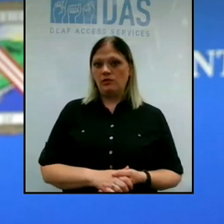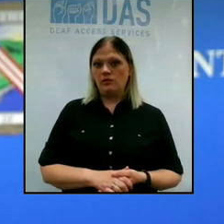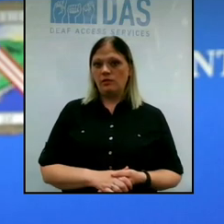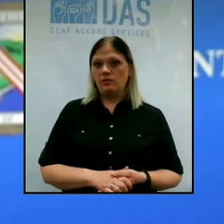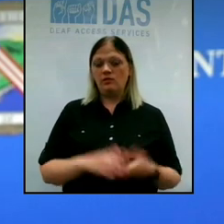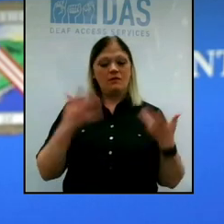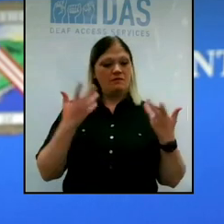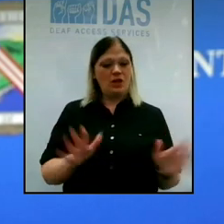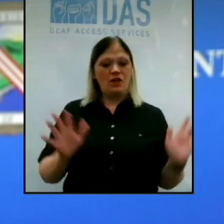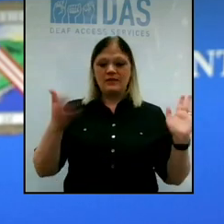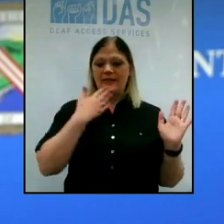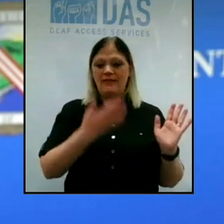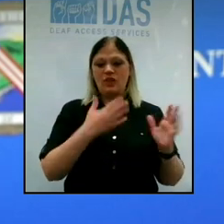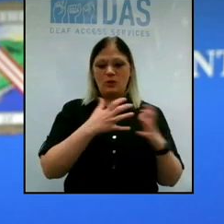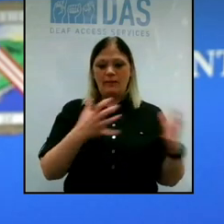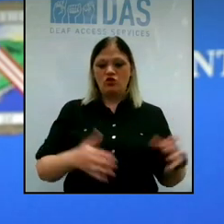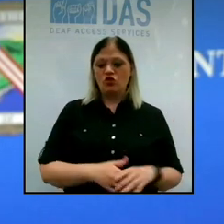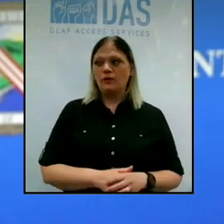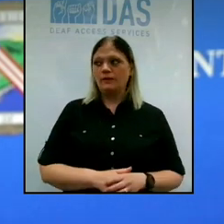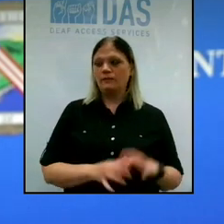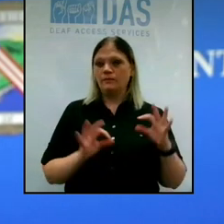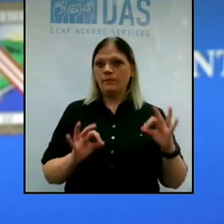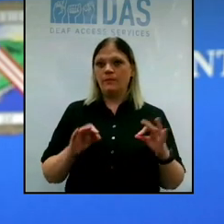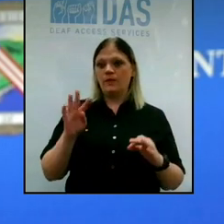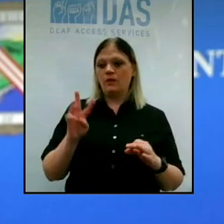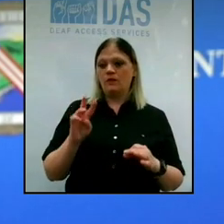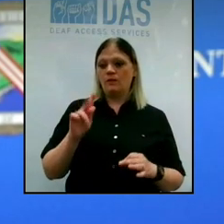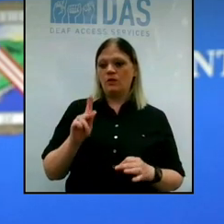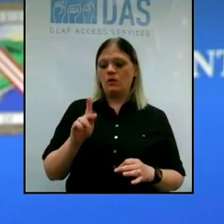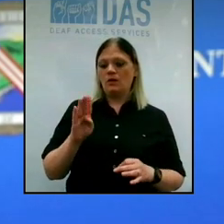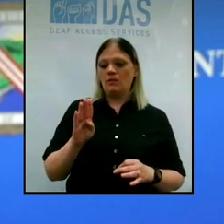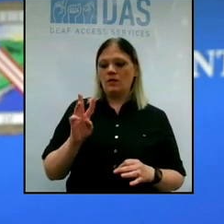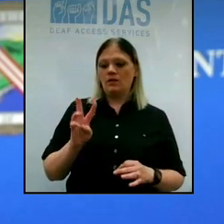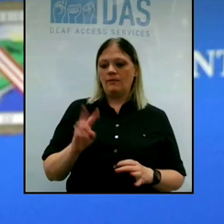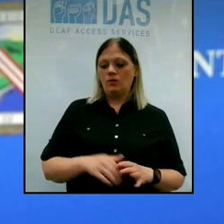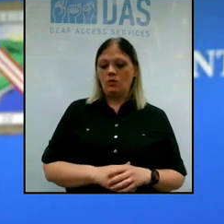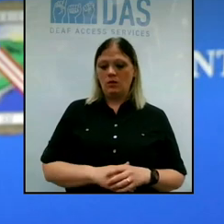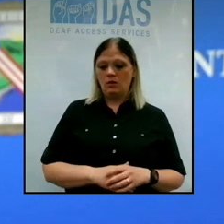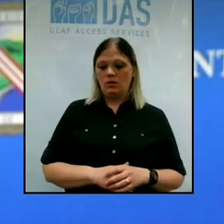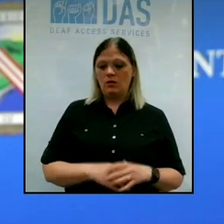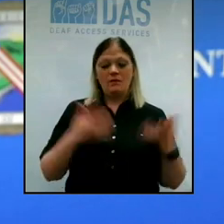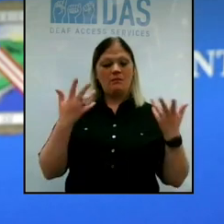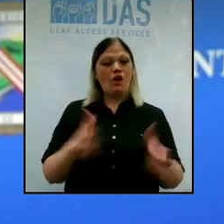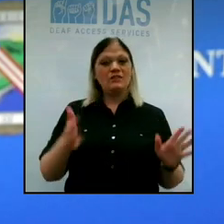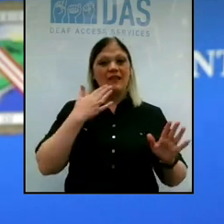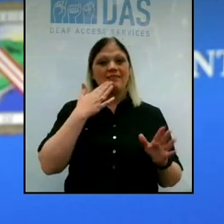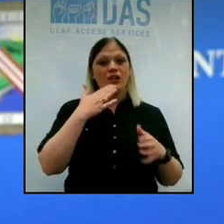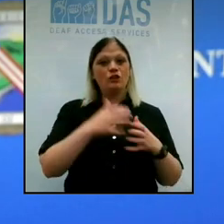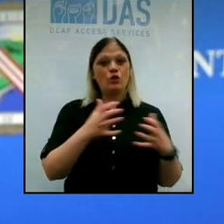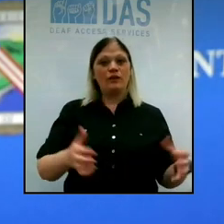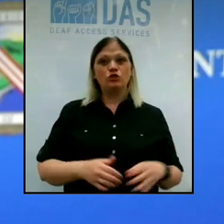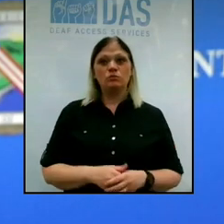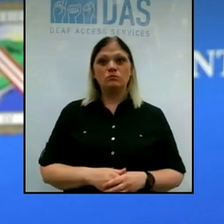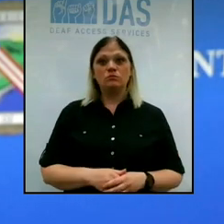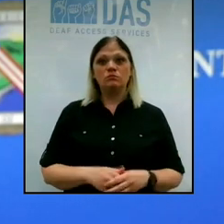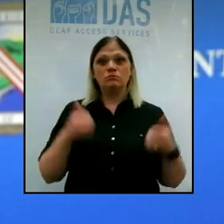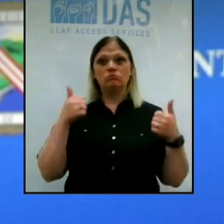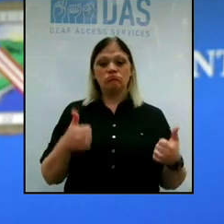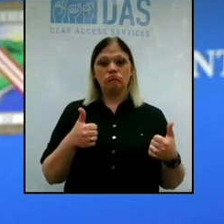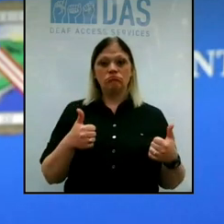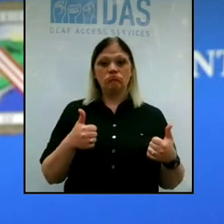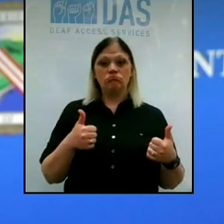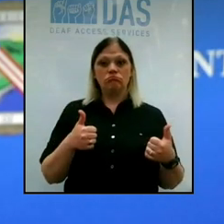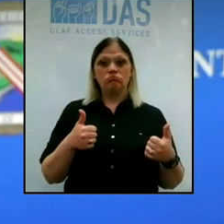I'm all set today, Dr. Burstein. Thank you so much. Great. WKBW? I'm all set. Thanks so much. Great. Well,